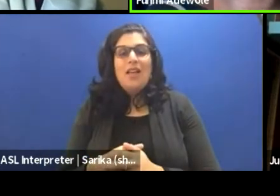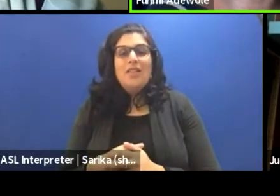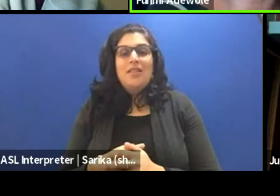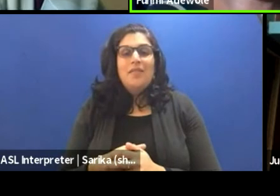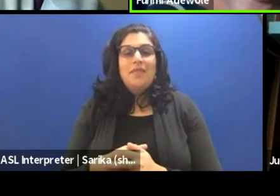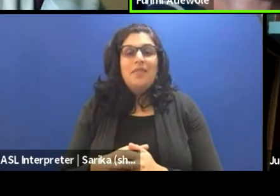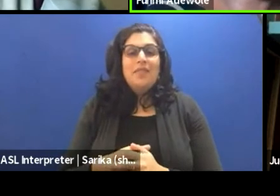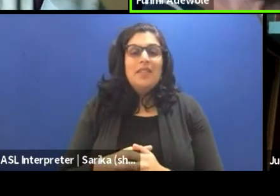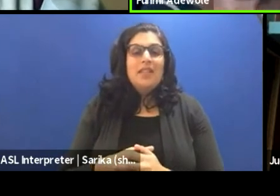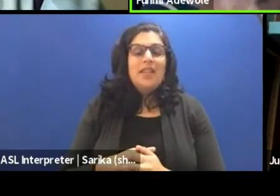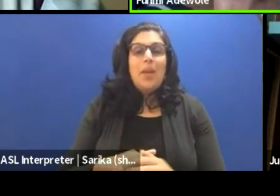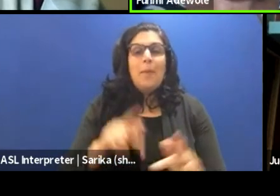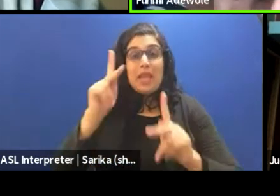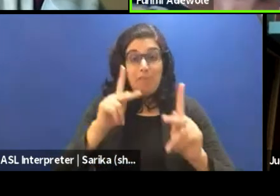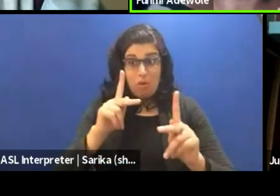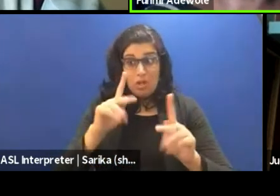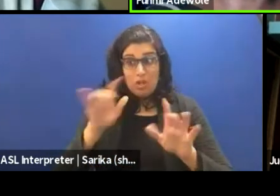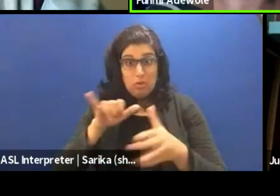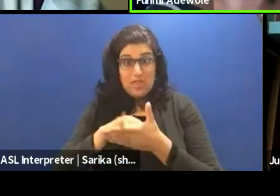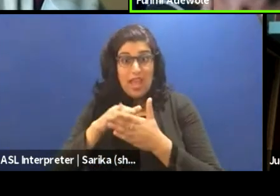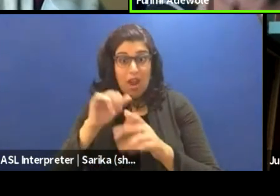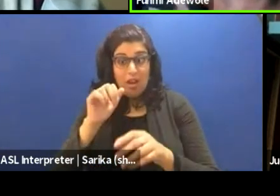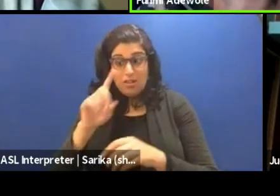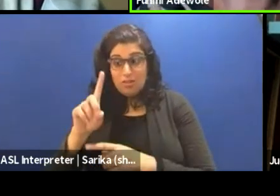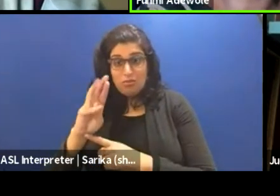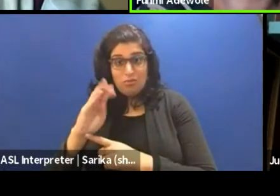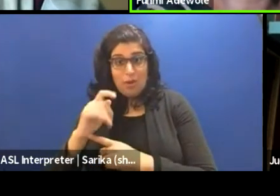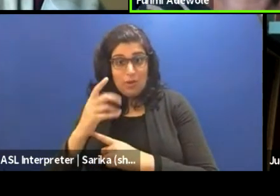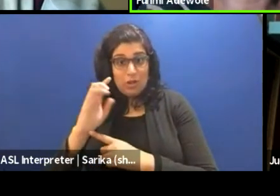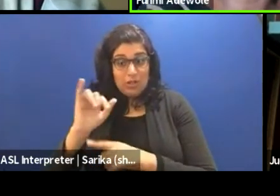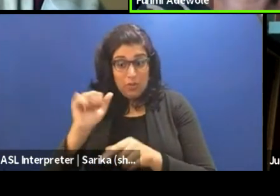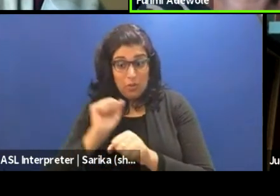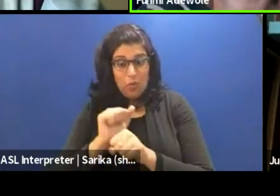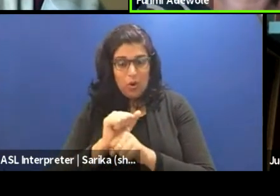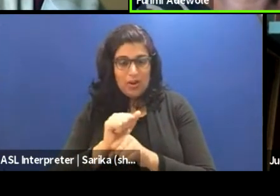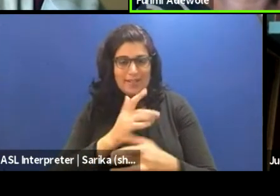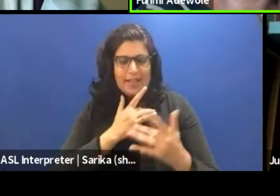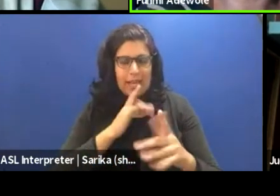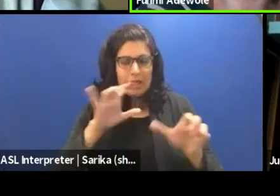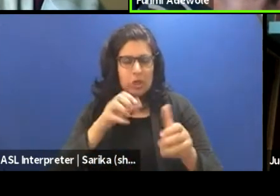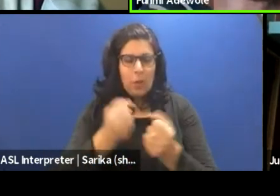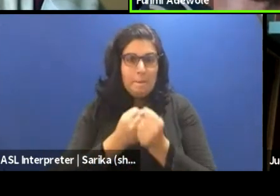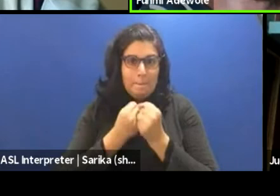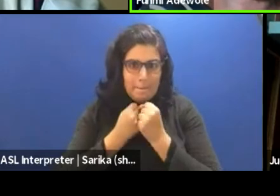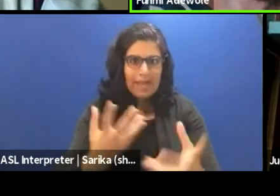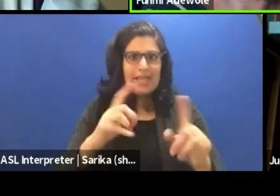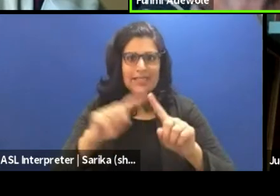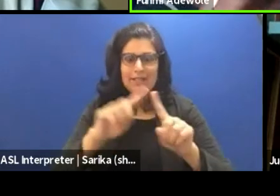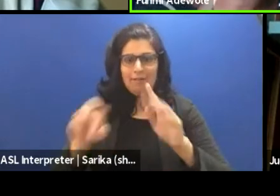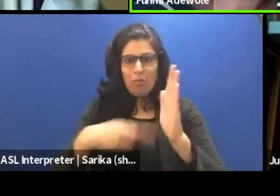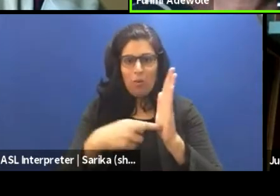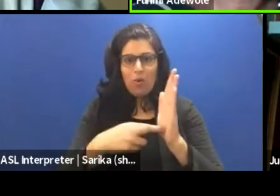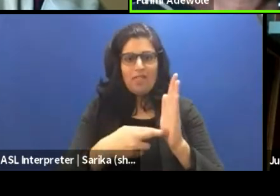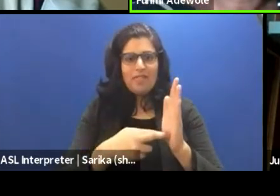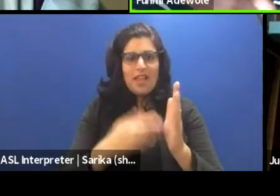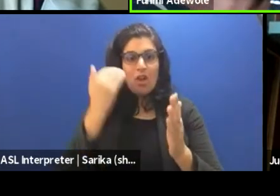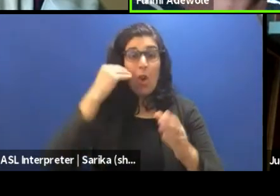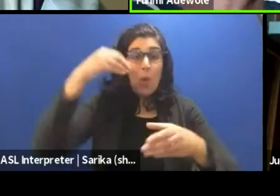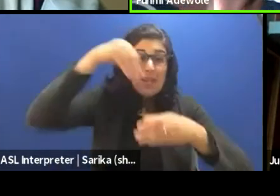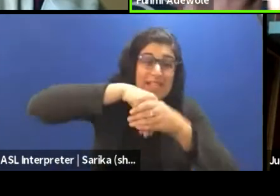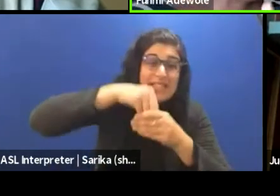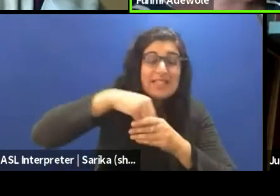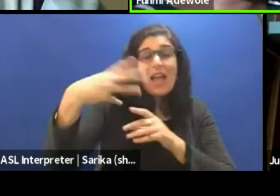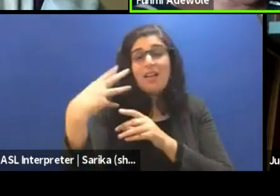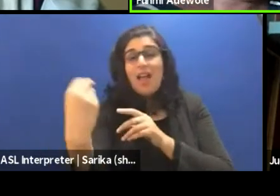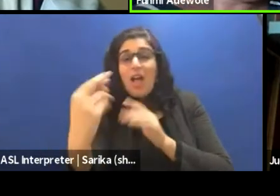tend to do more than one thing, because they have to know how to what they have to know the feeling of what it means to be inside or outside. And what it